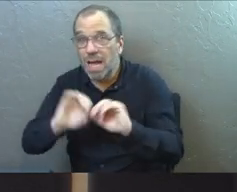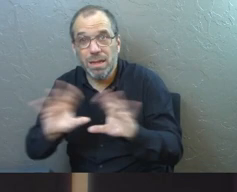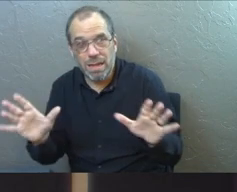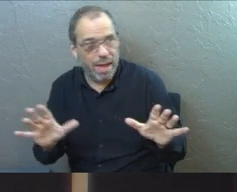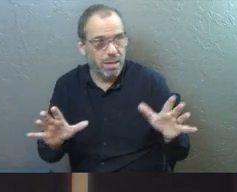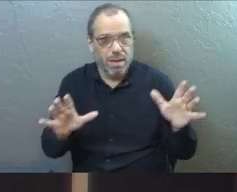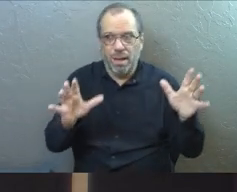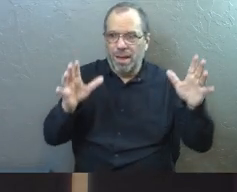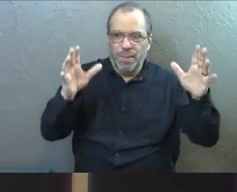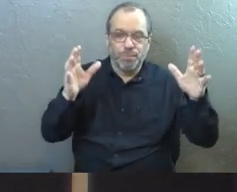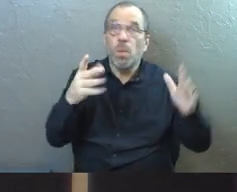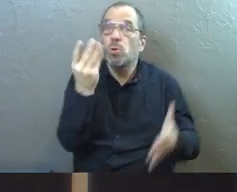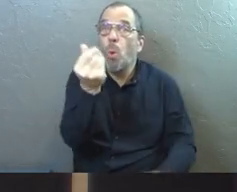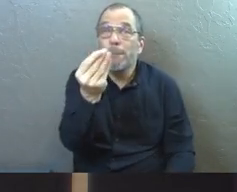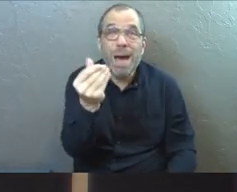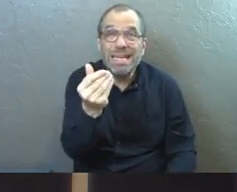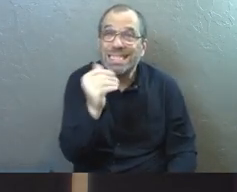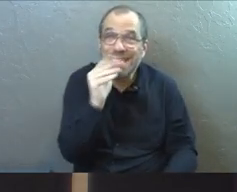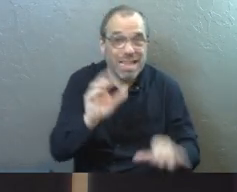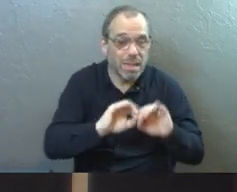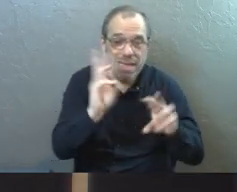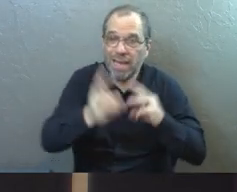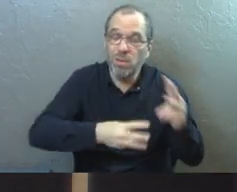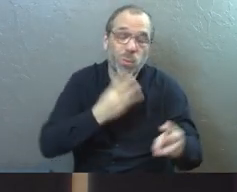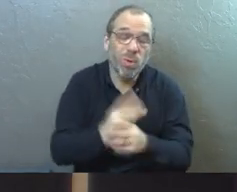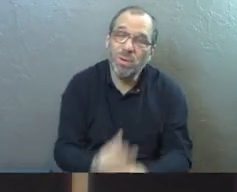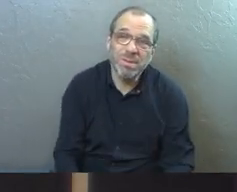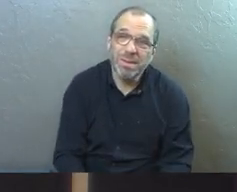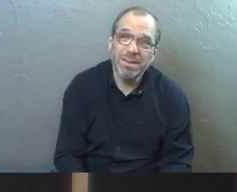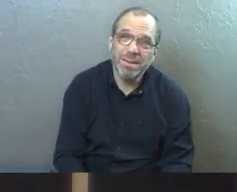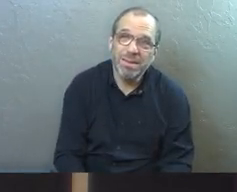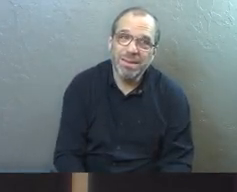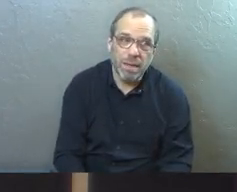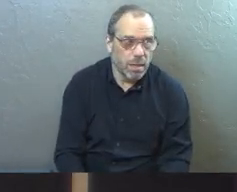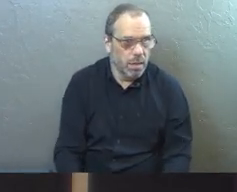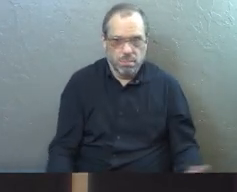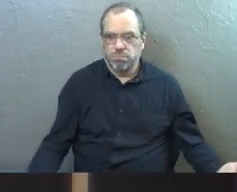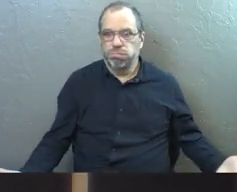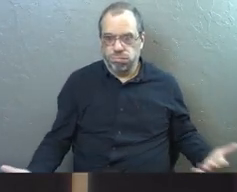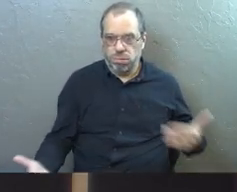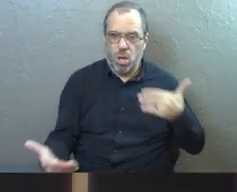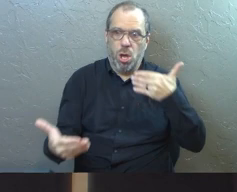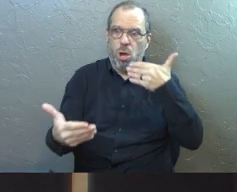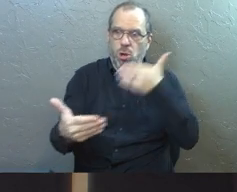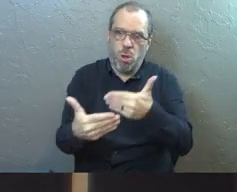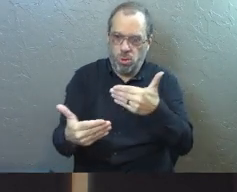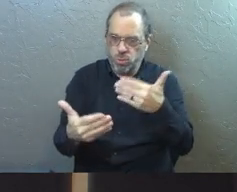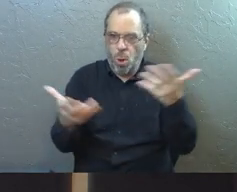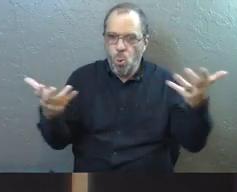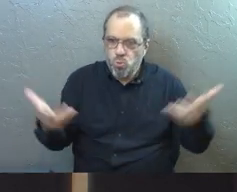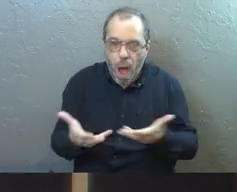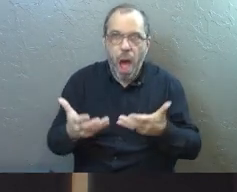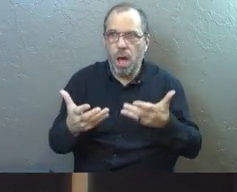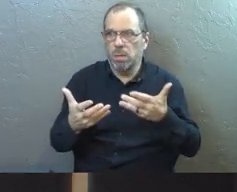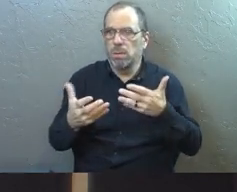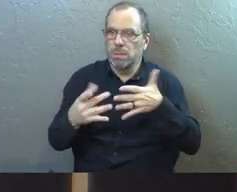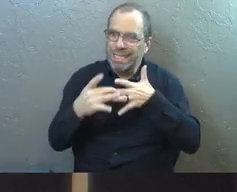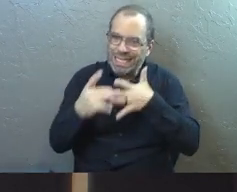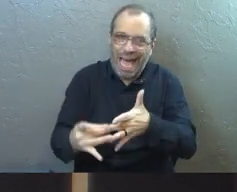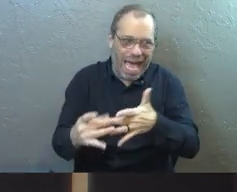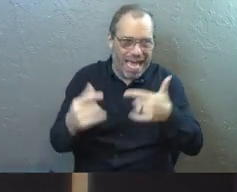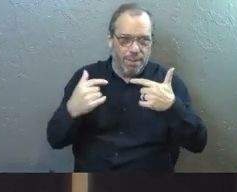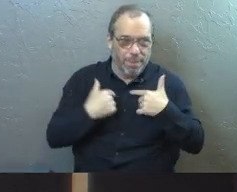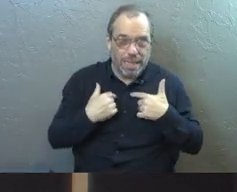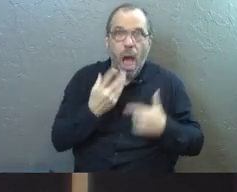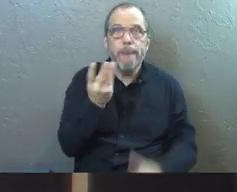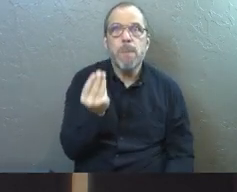world. Your money's not the light of the world. Like, what do I want to get close to? What do I want to lead me? What do I want to guide me? For